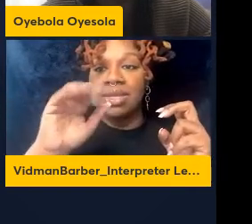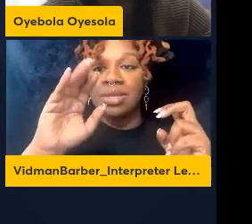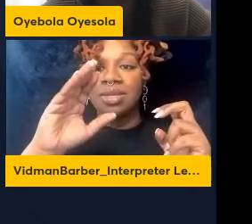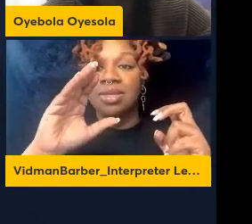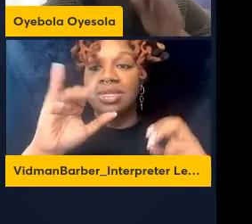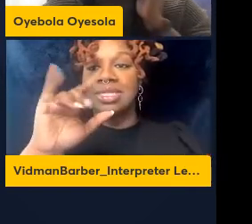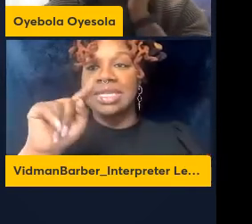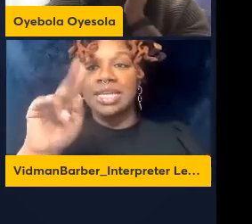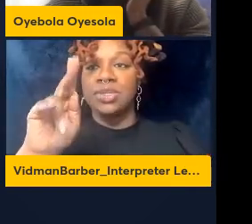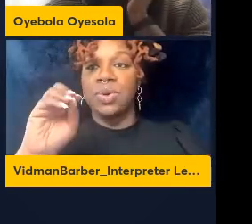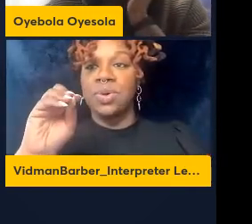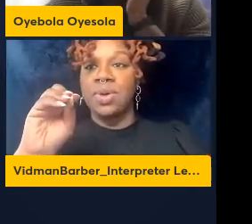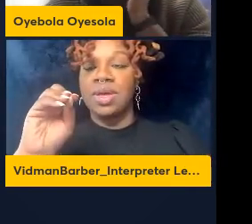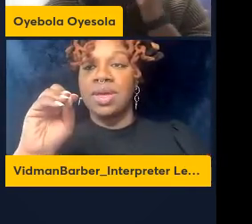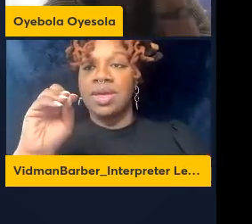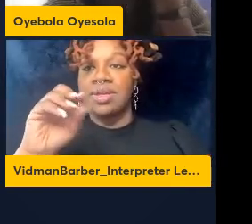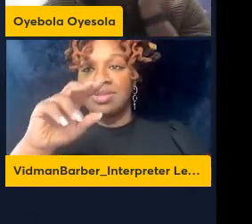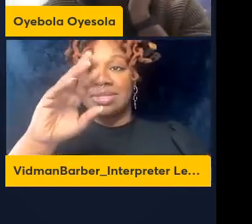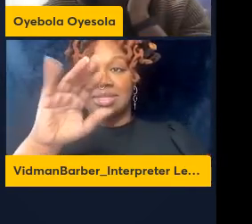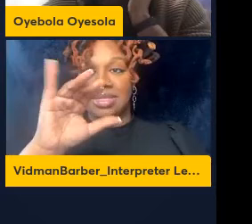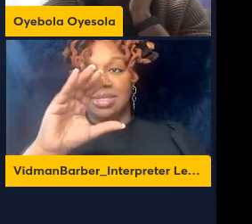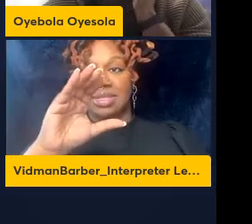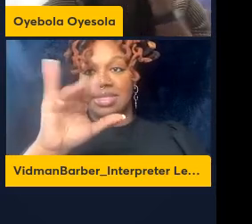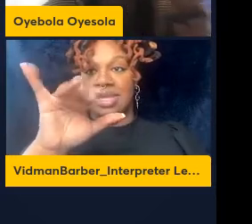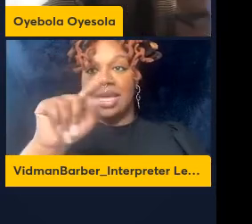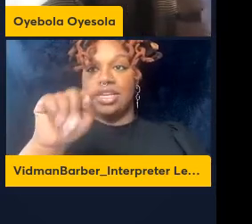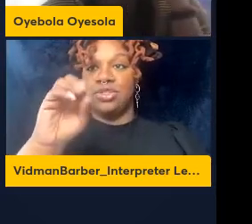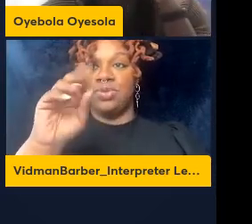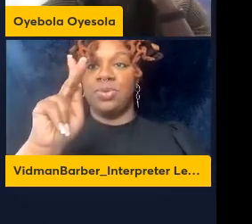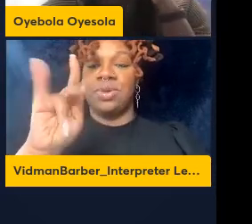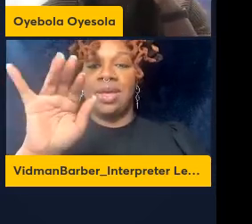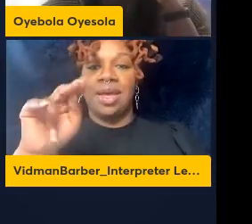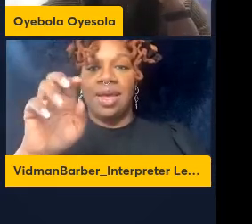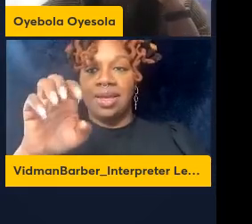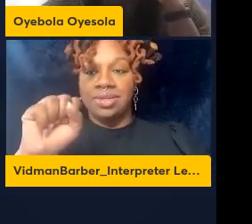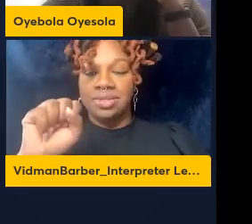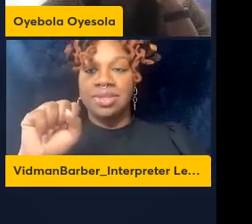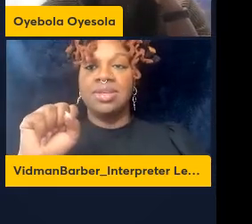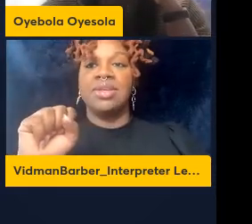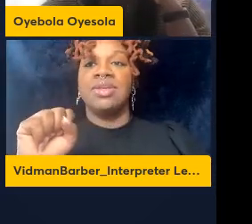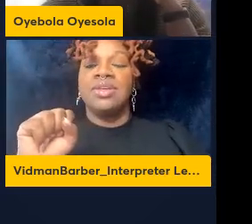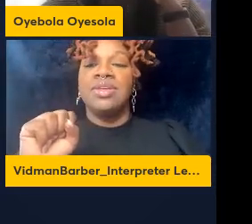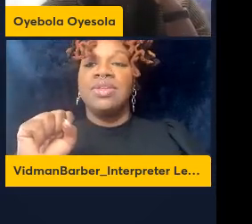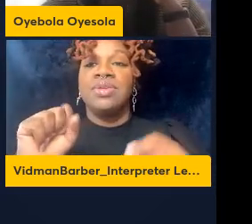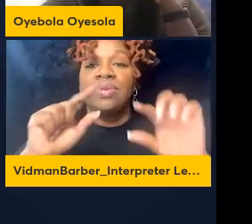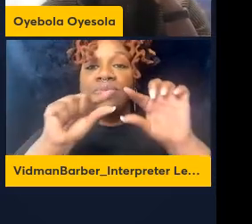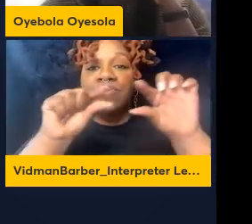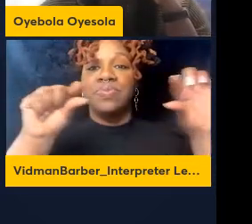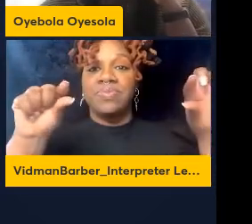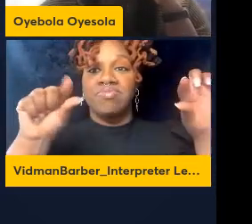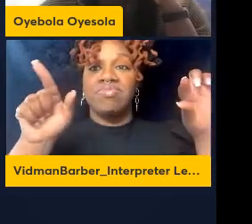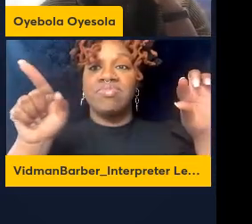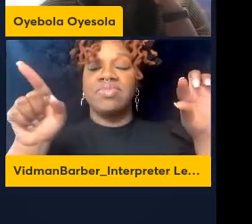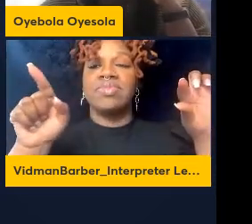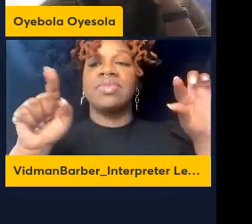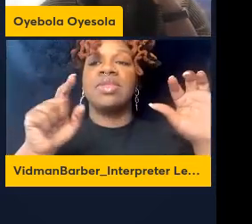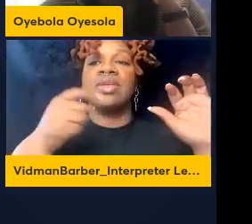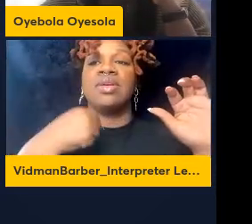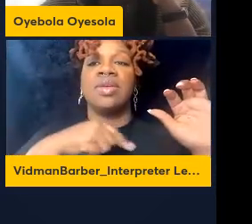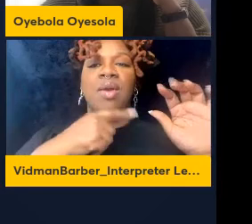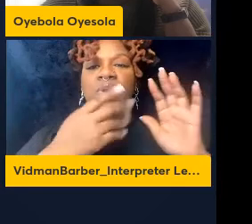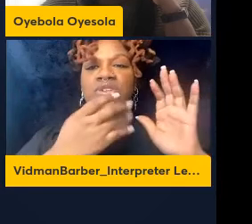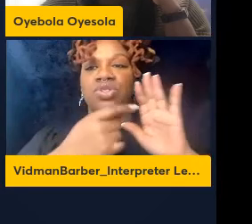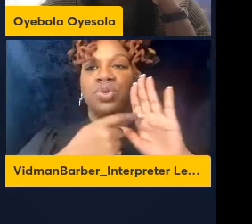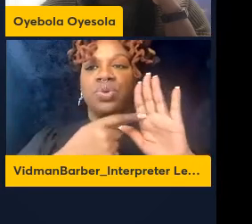blood and when we do a legend plex assay to look at this I'm just going to